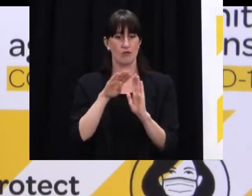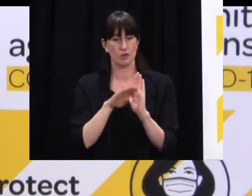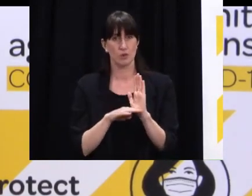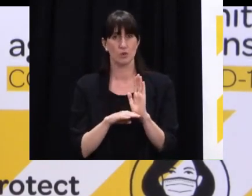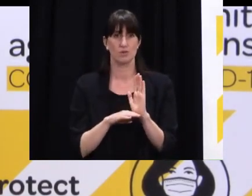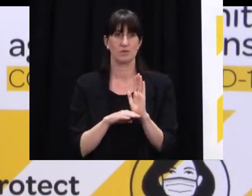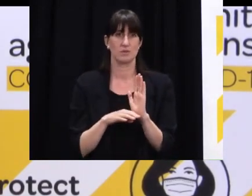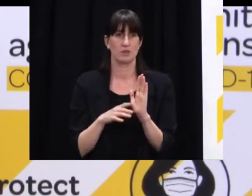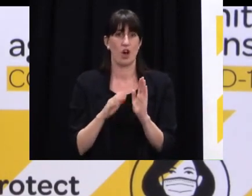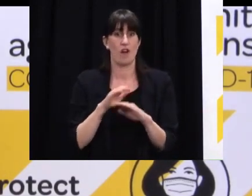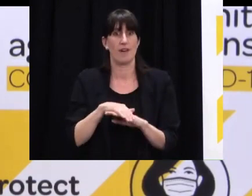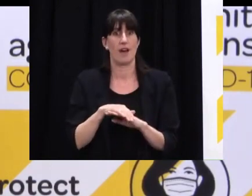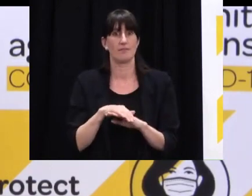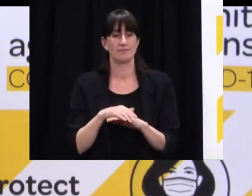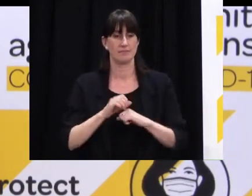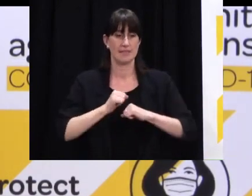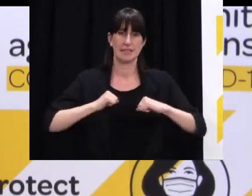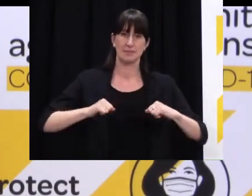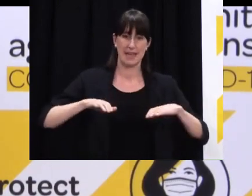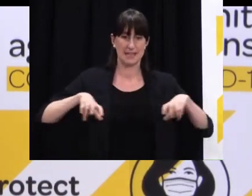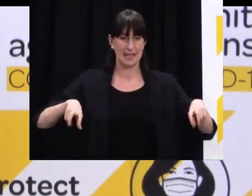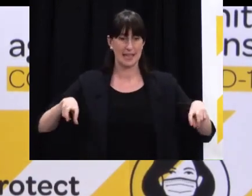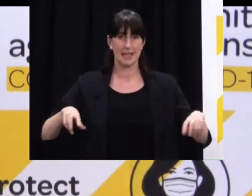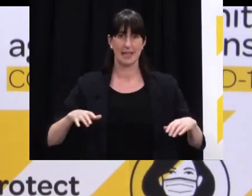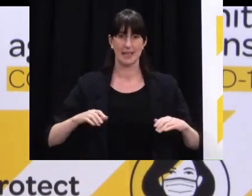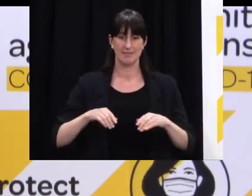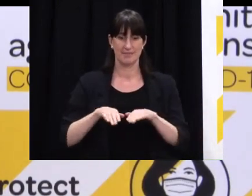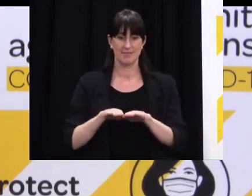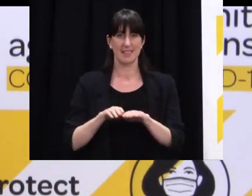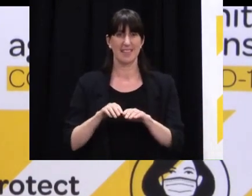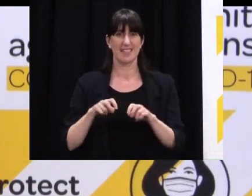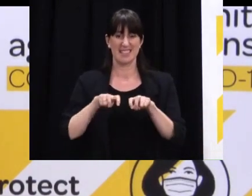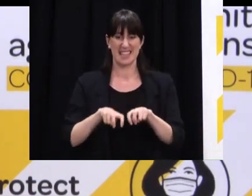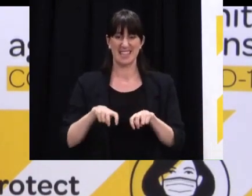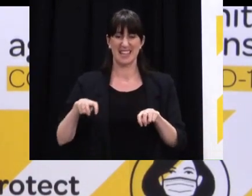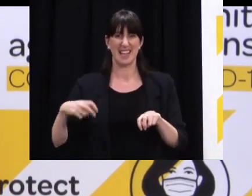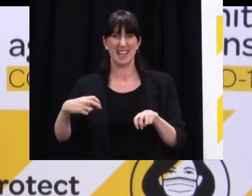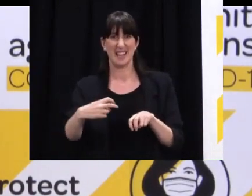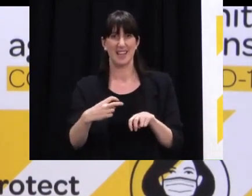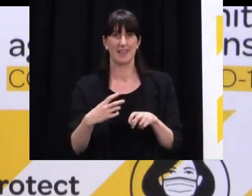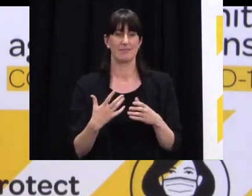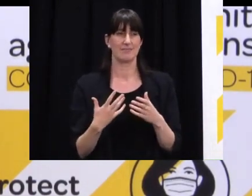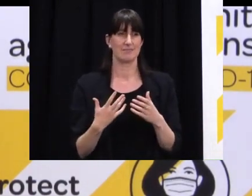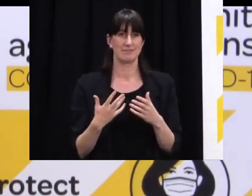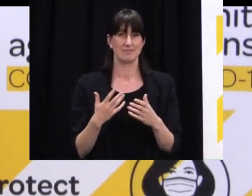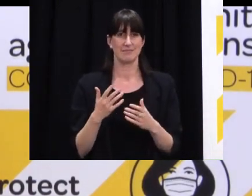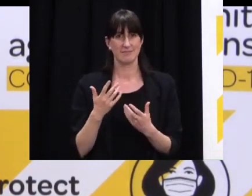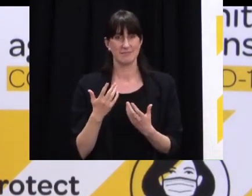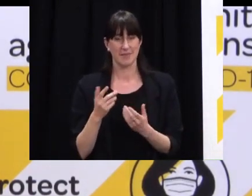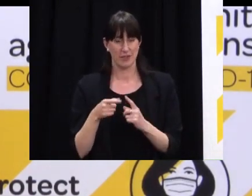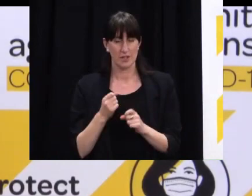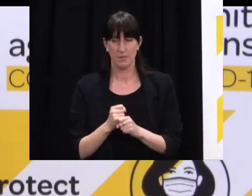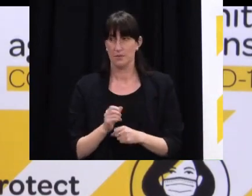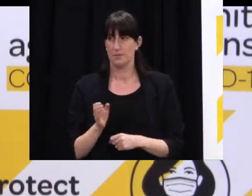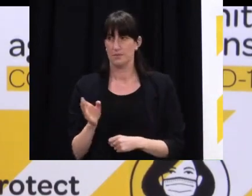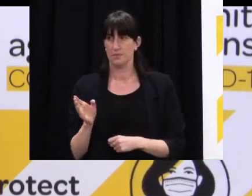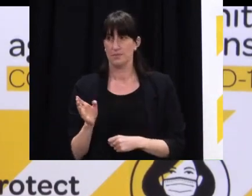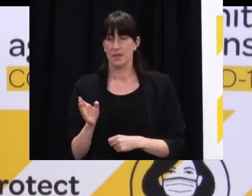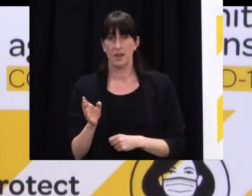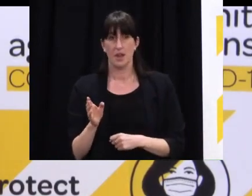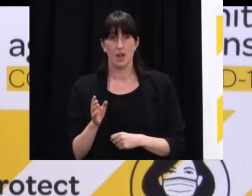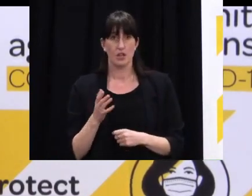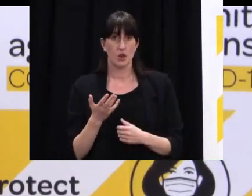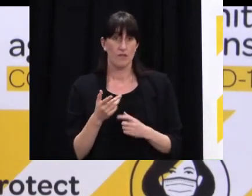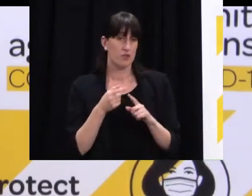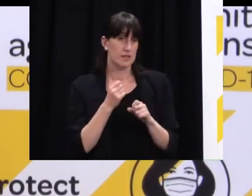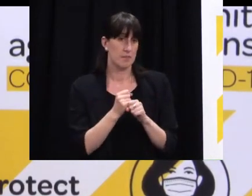considerations would apply around spacing and seating and so on let's just get some confirmation of that because my recollection for instance there will be people that for a